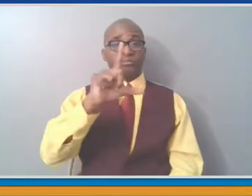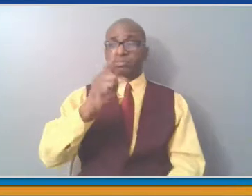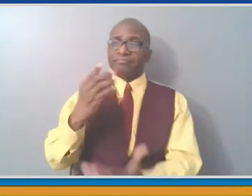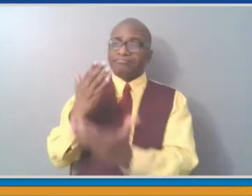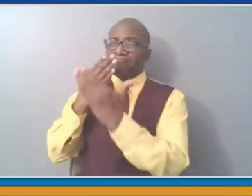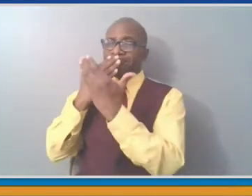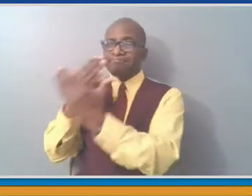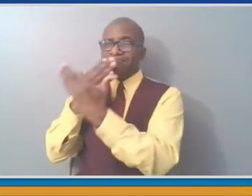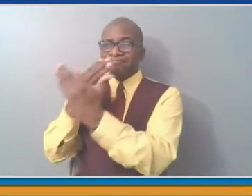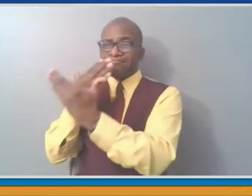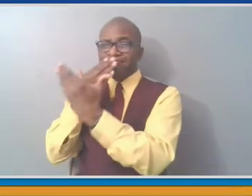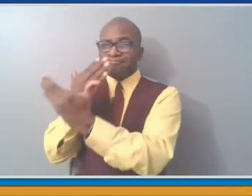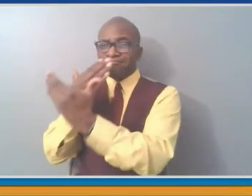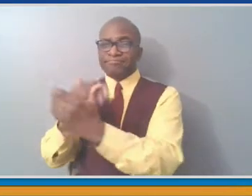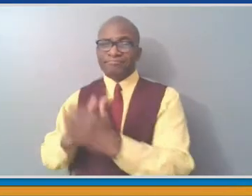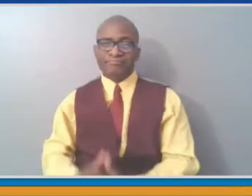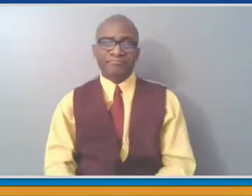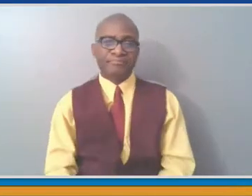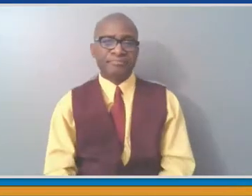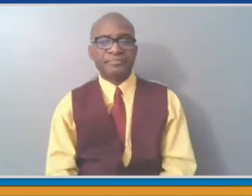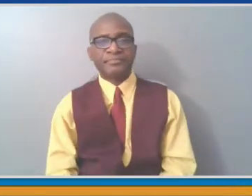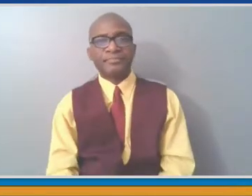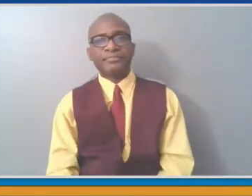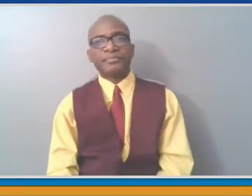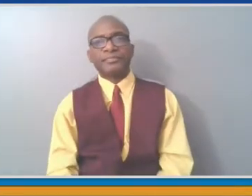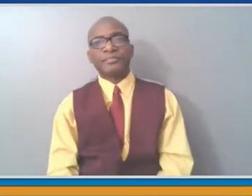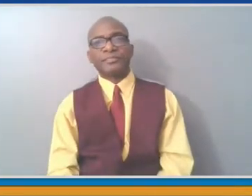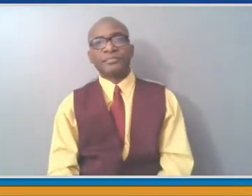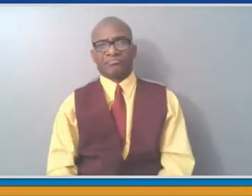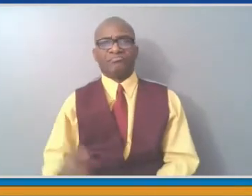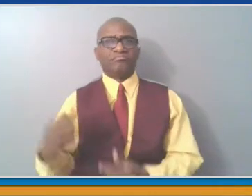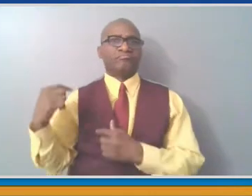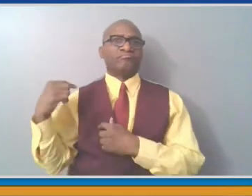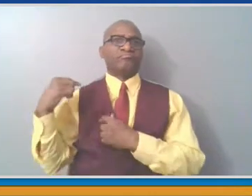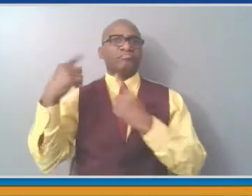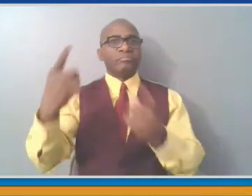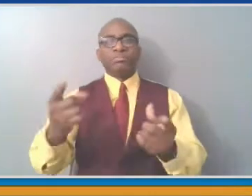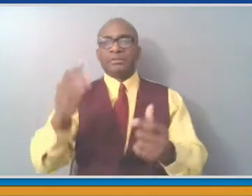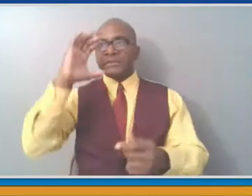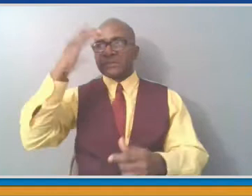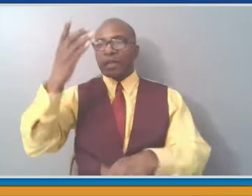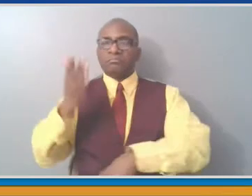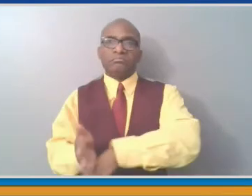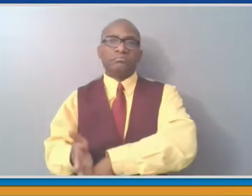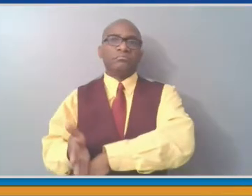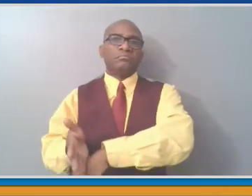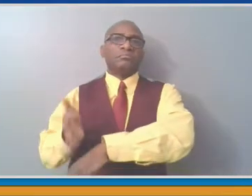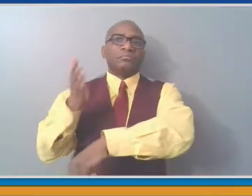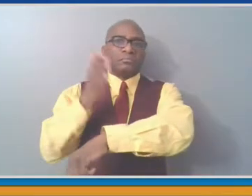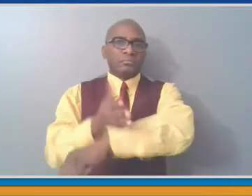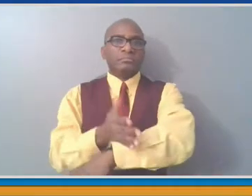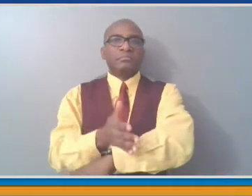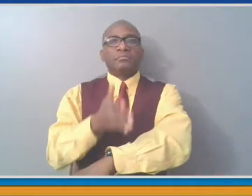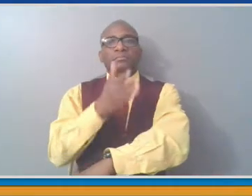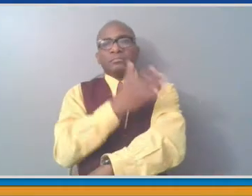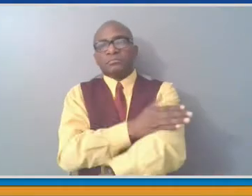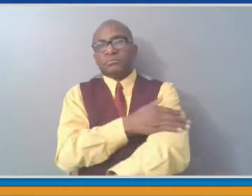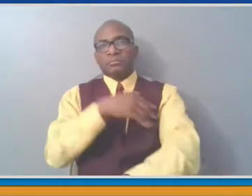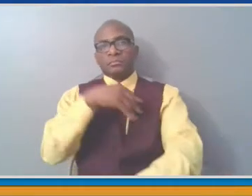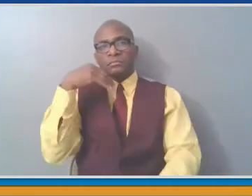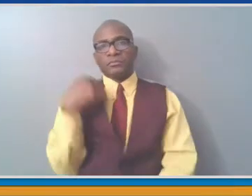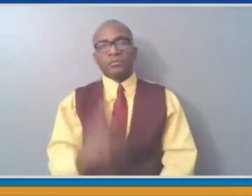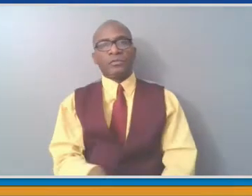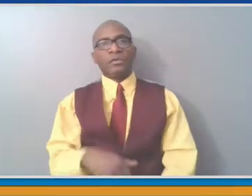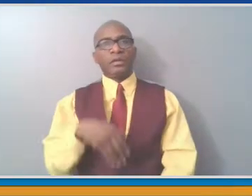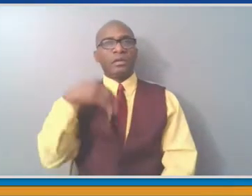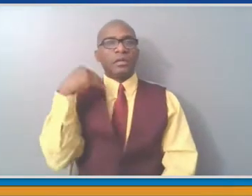back. And over the last month, month of March, where we had a one-year anniversary of the start of the pandemic, I think of interacting